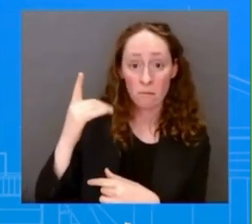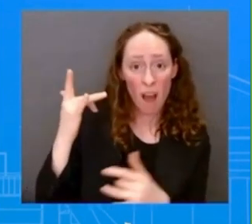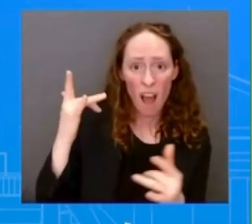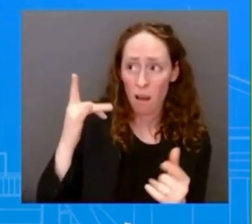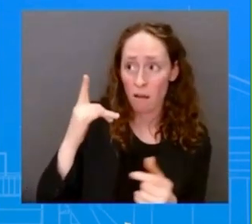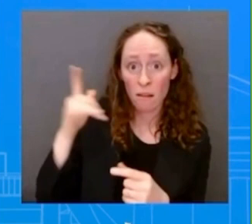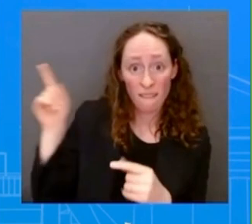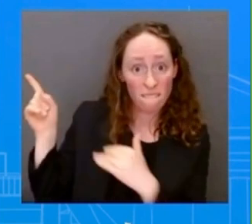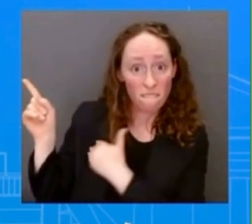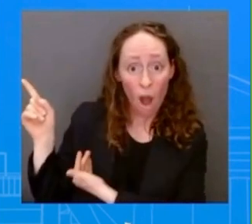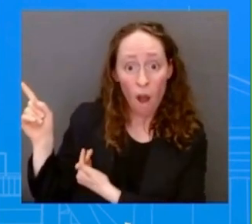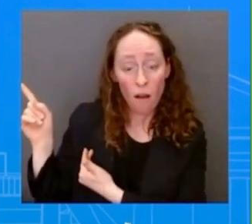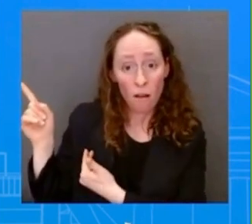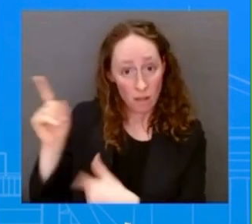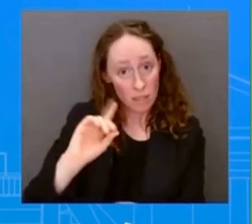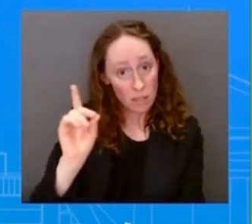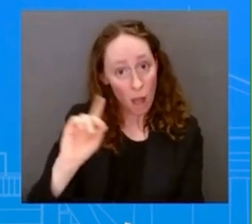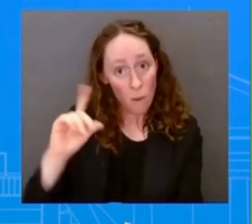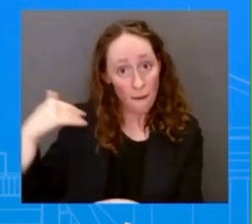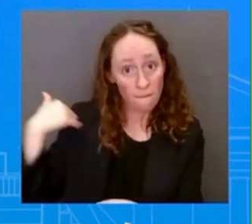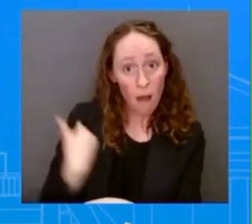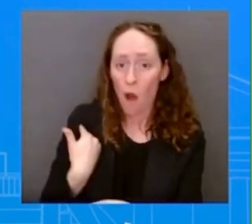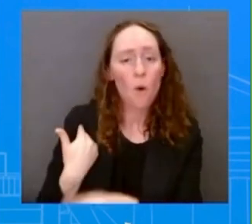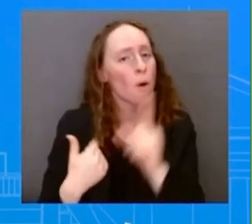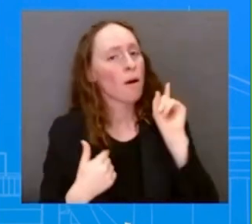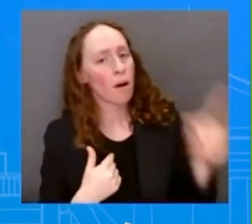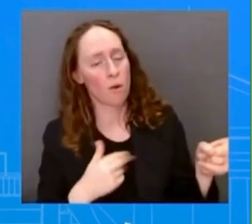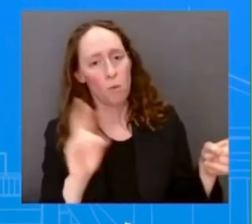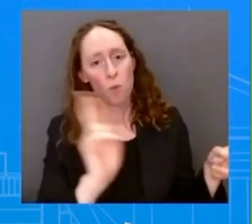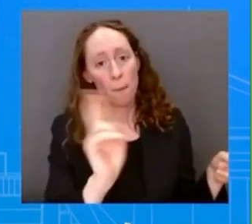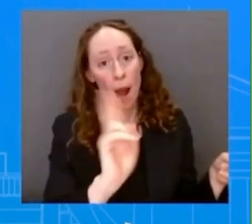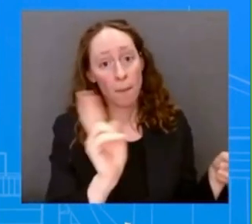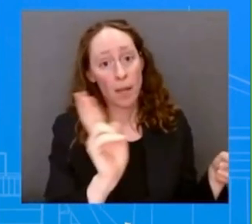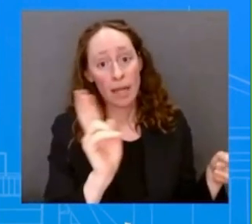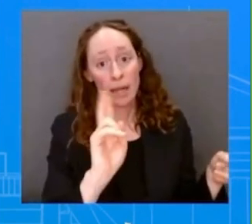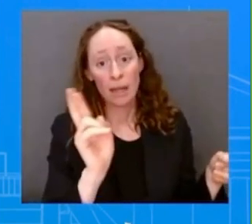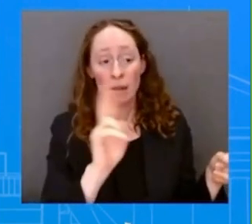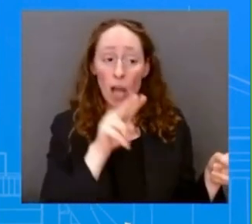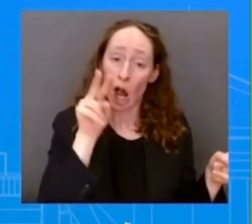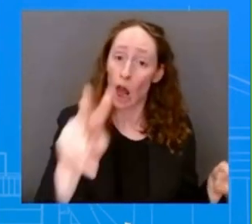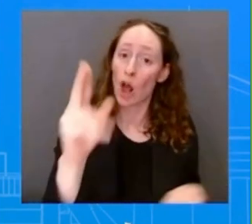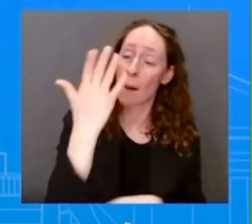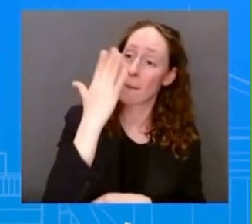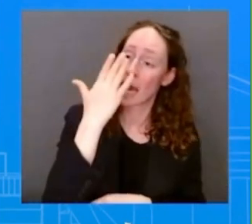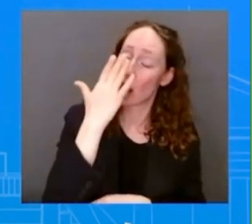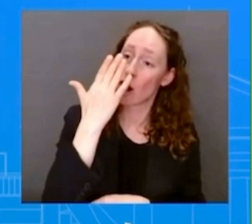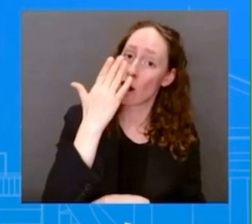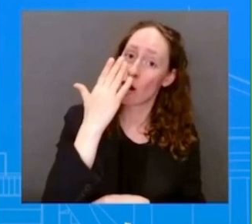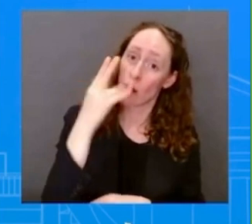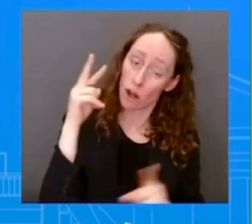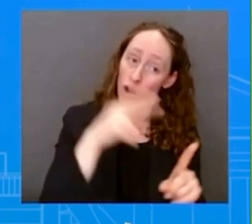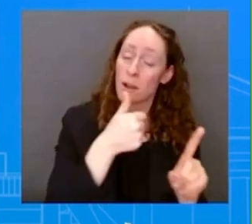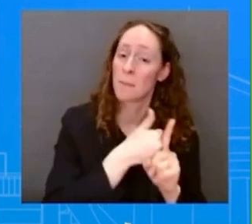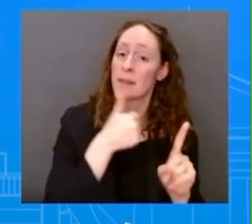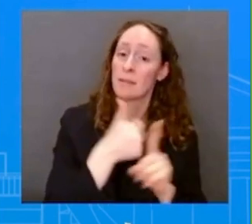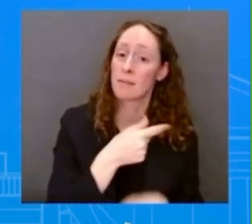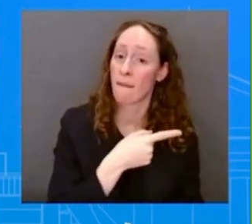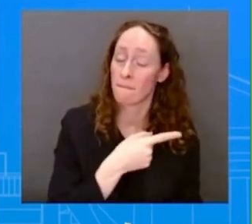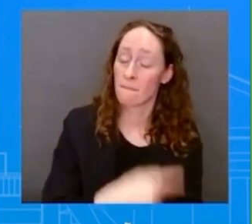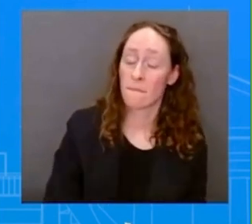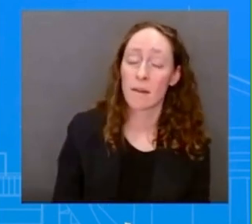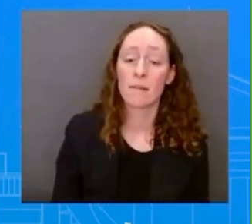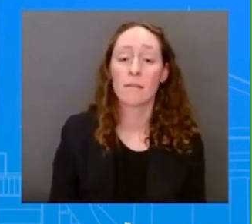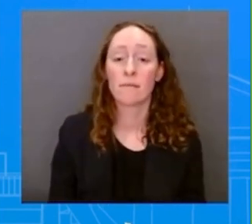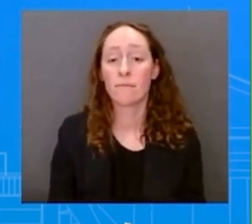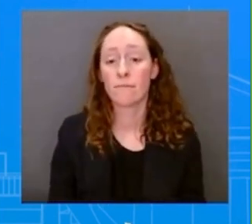Republicans in Congress need to look in the mirror. Go ahead. Karine, thanks. Quickly on Nashville, can you update us? The president said he was